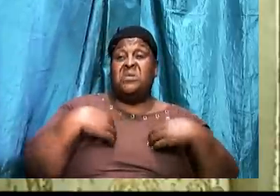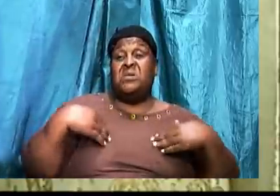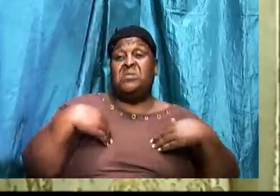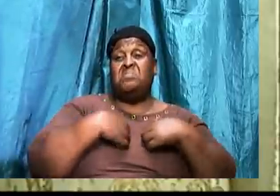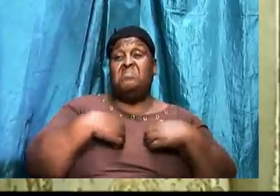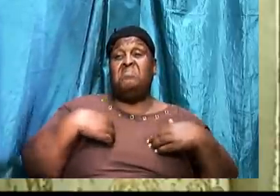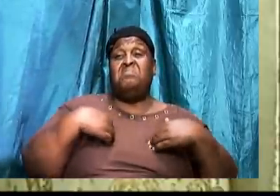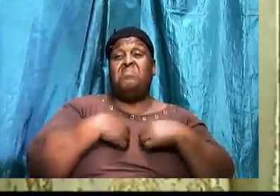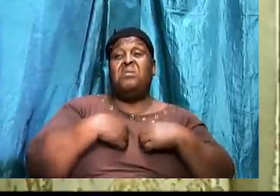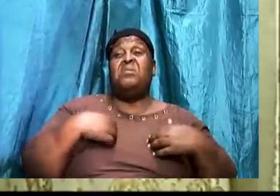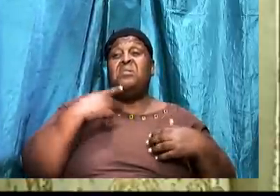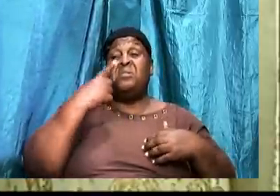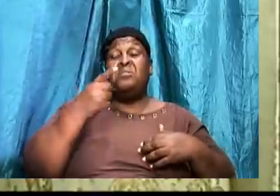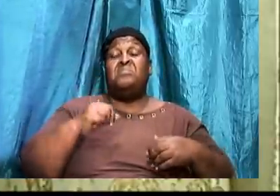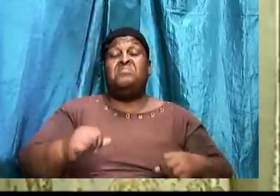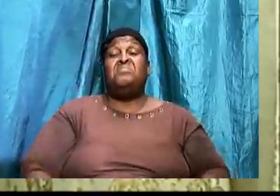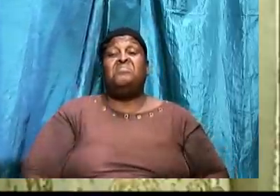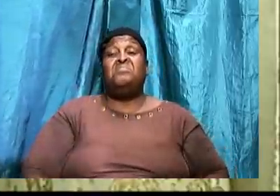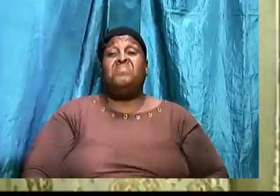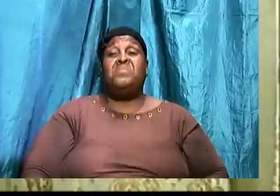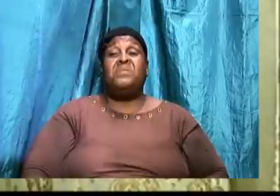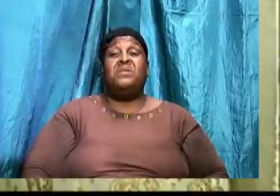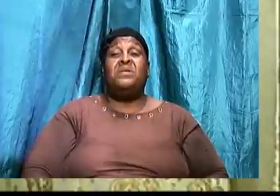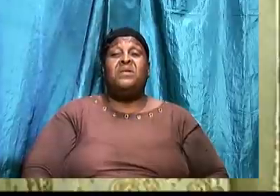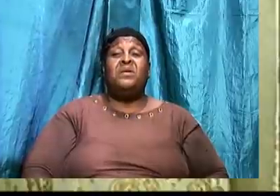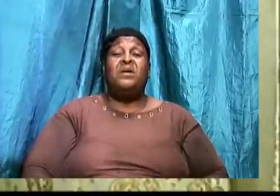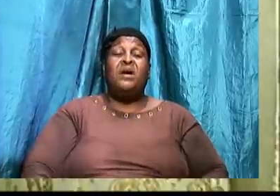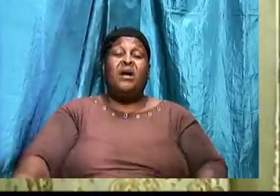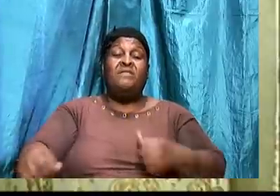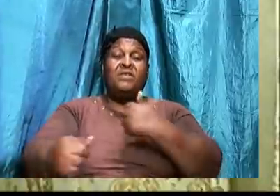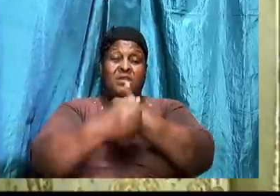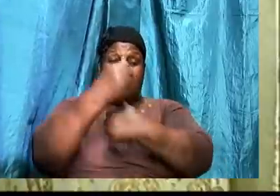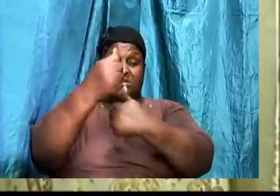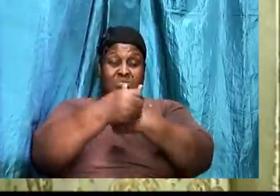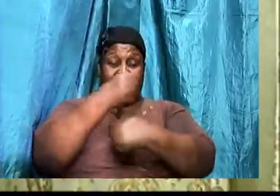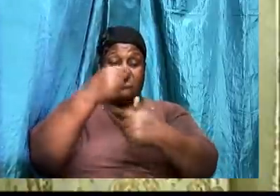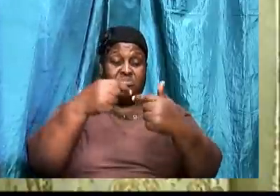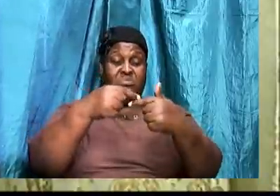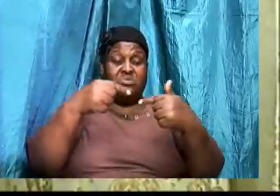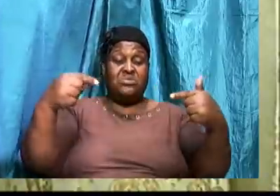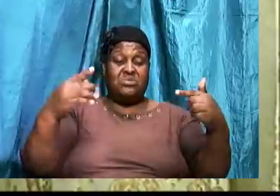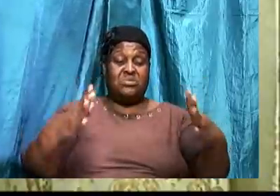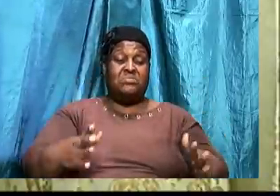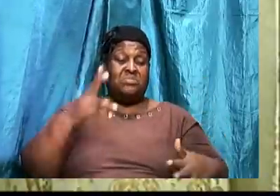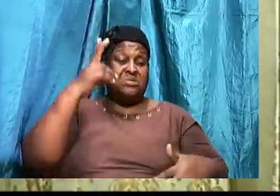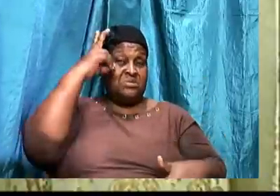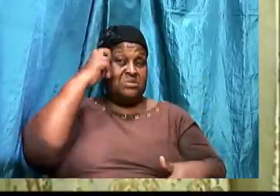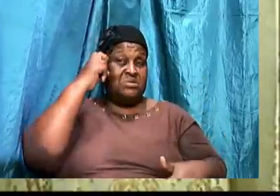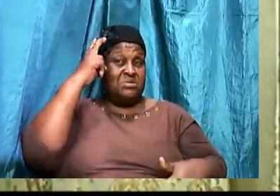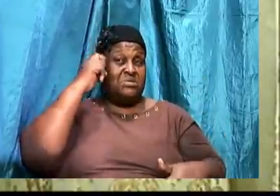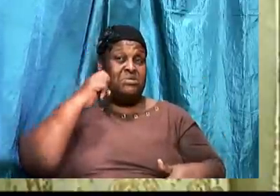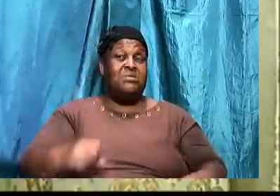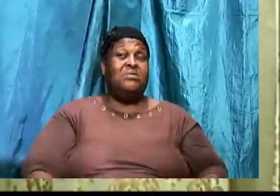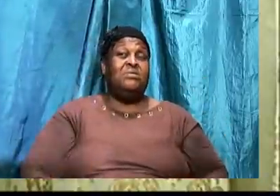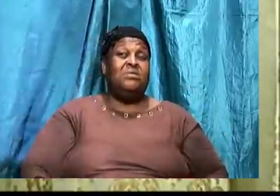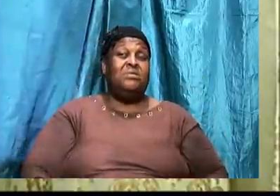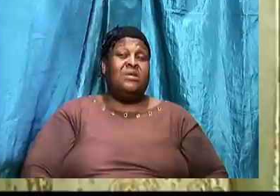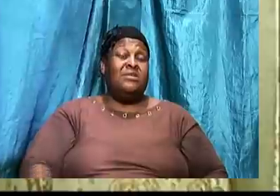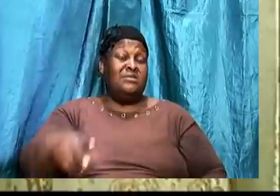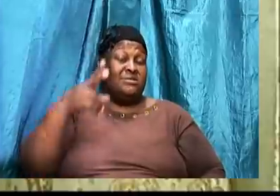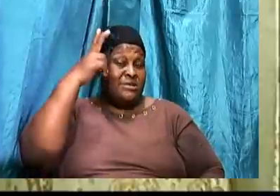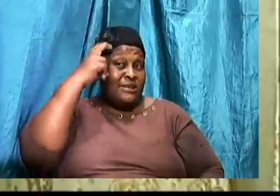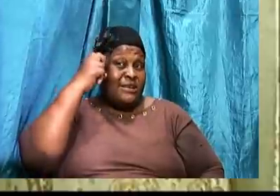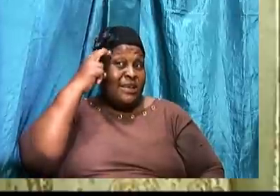metaphors. Of a fierce. And dangerous enemy. And the devil is this fierce. And